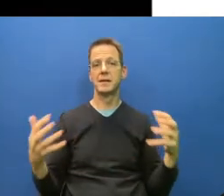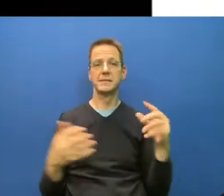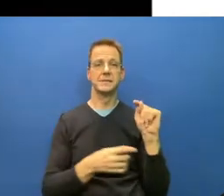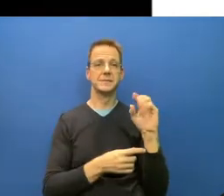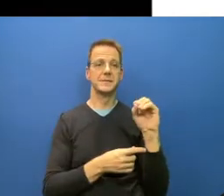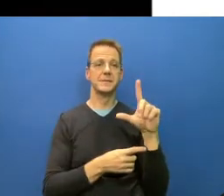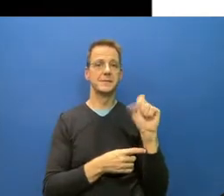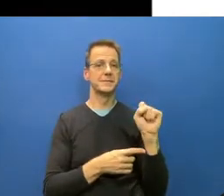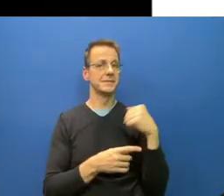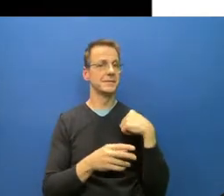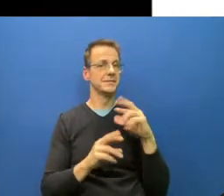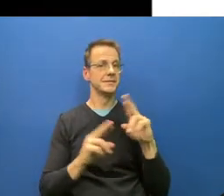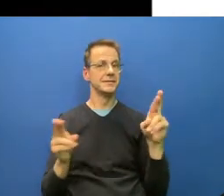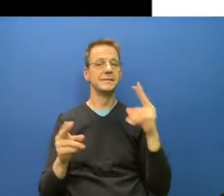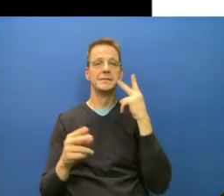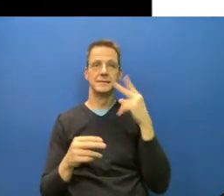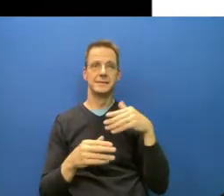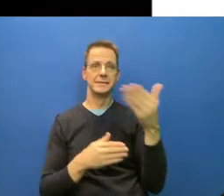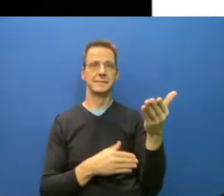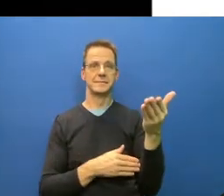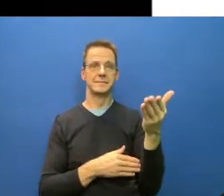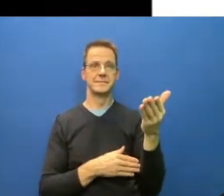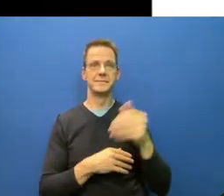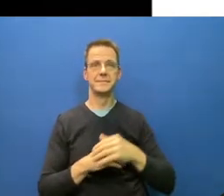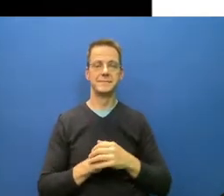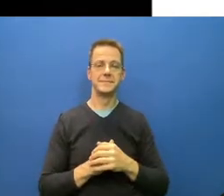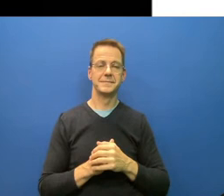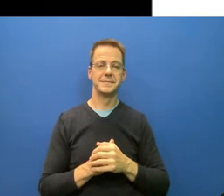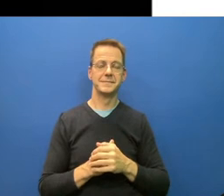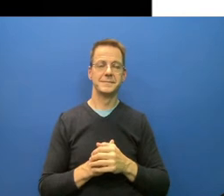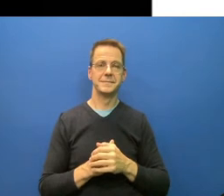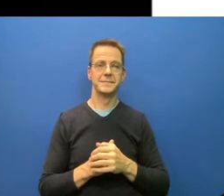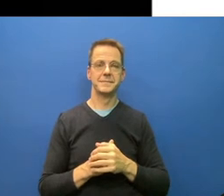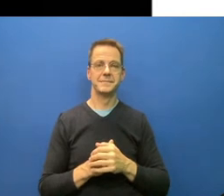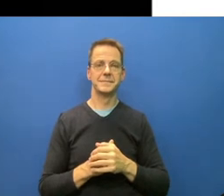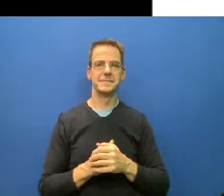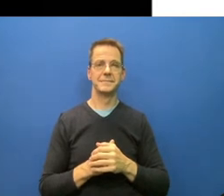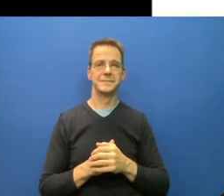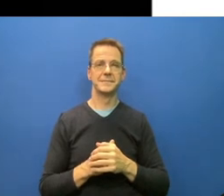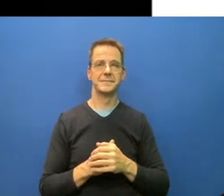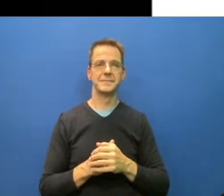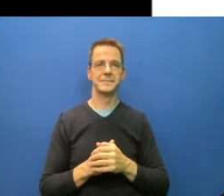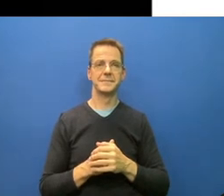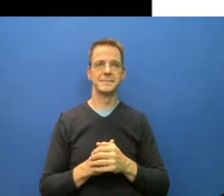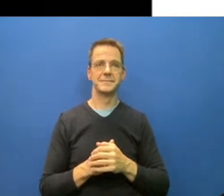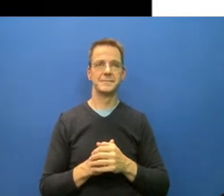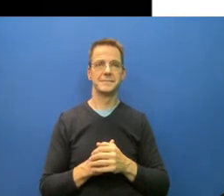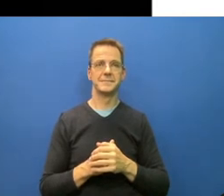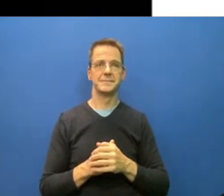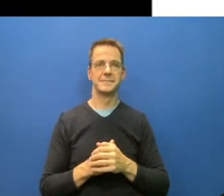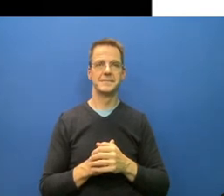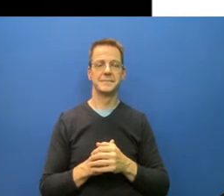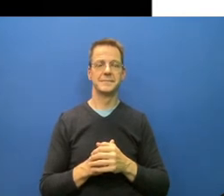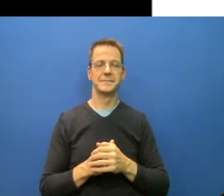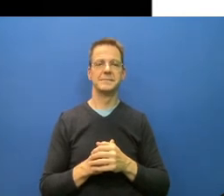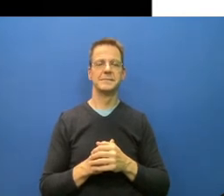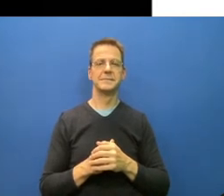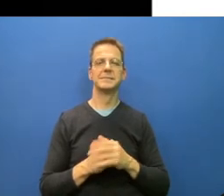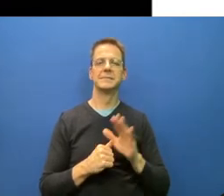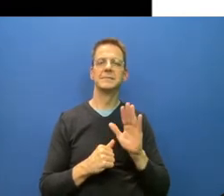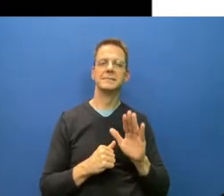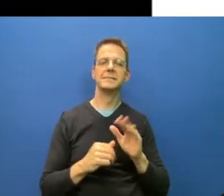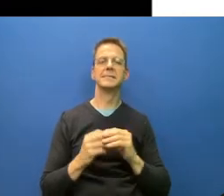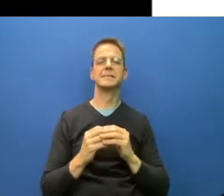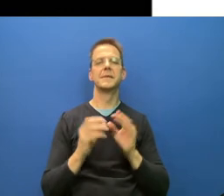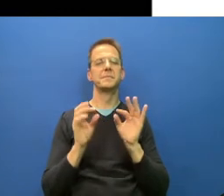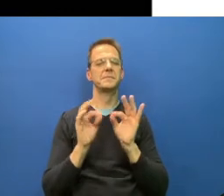So one important thing is not to introduce, not to protect ourselves from introduction of